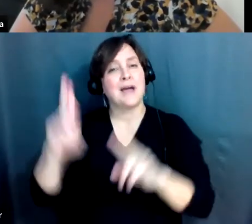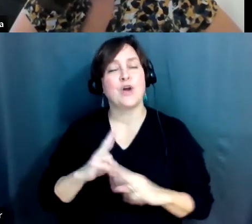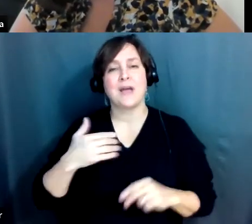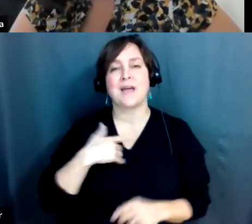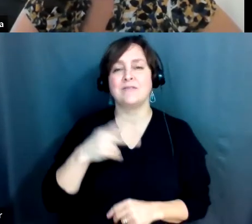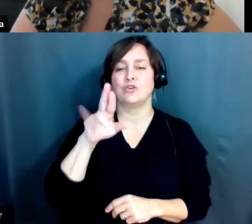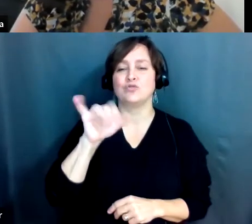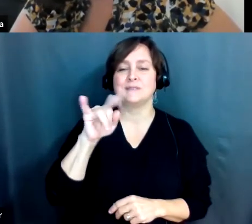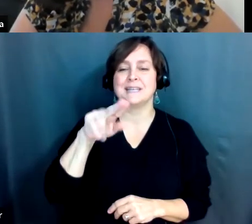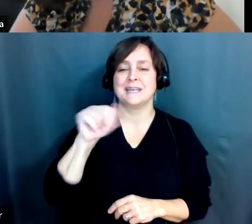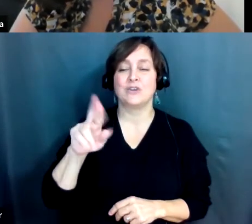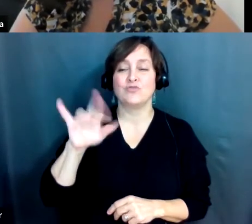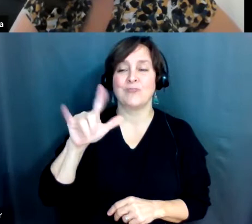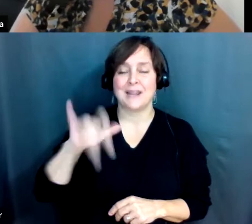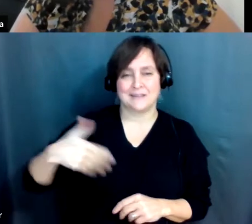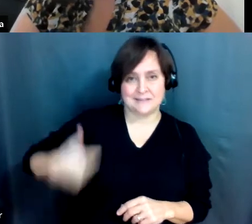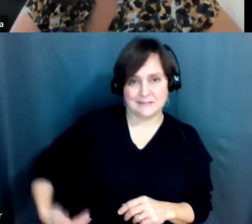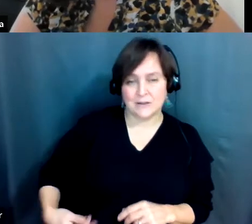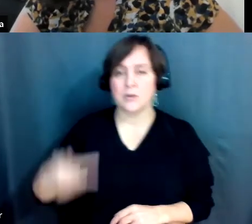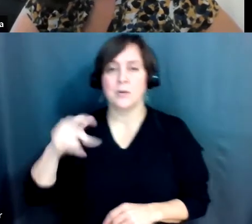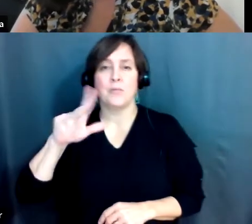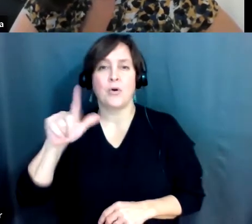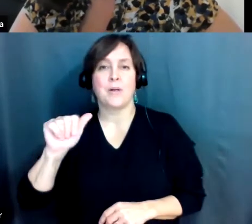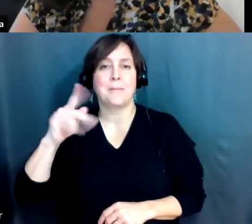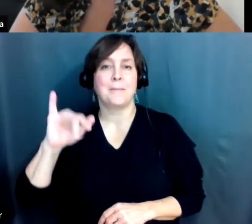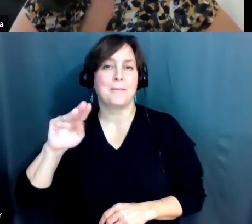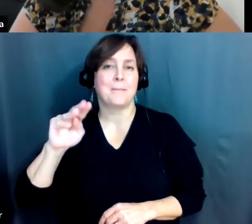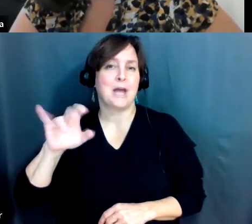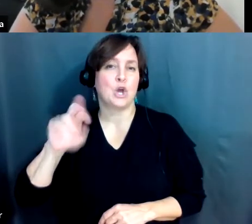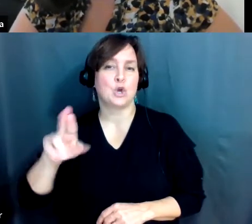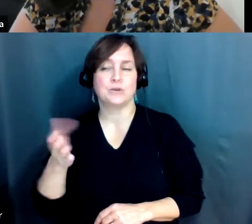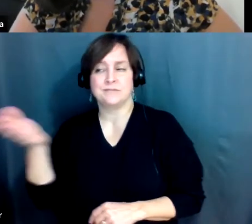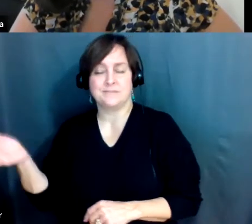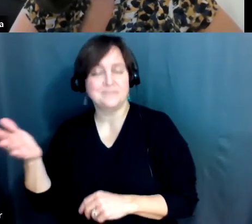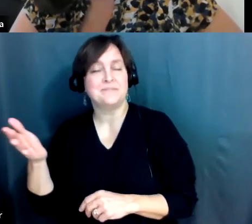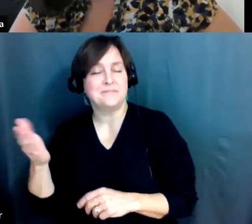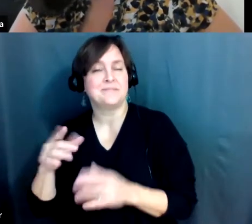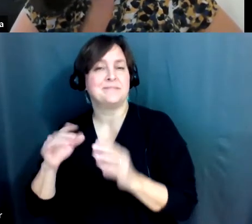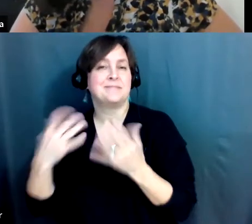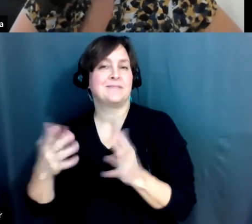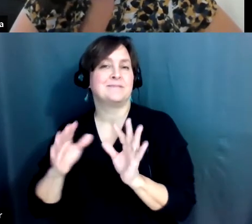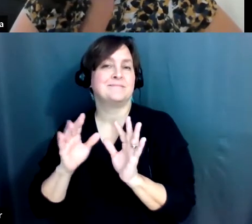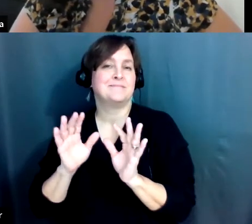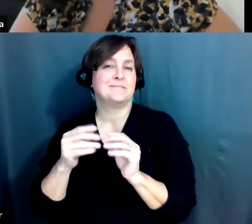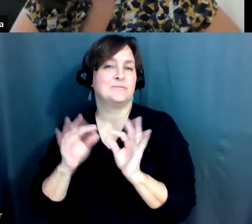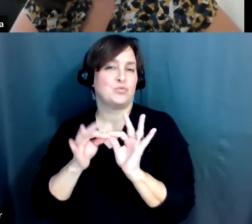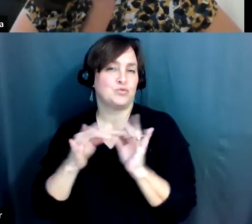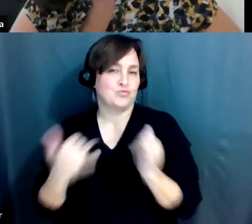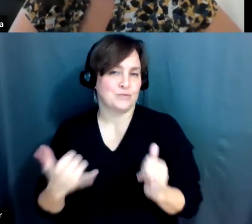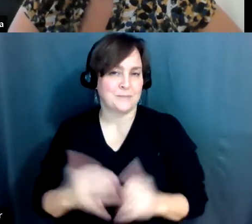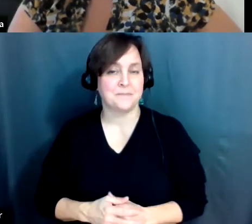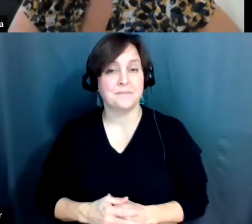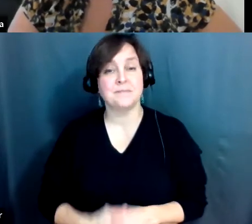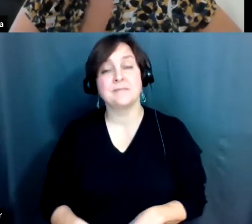providing American Sign Language interpretation today. Please submit your questions using the Q&A